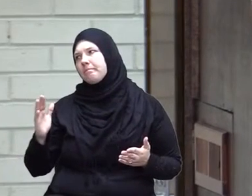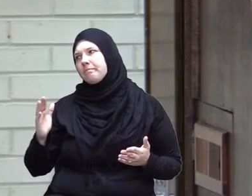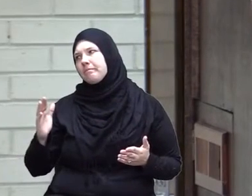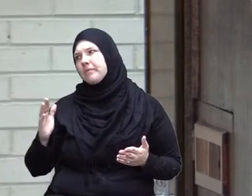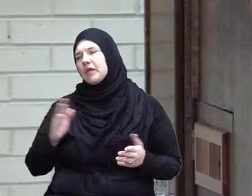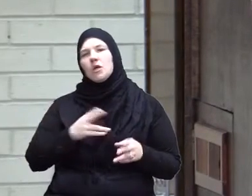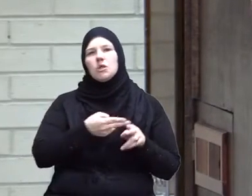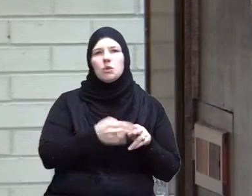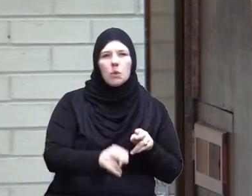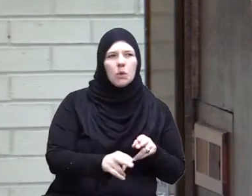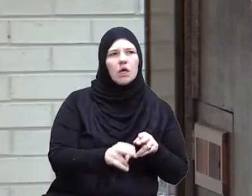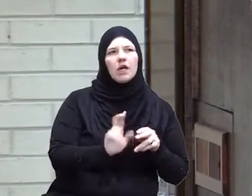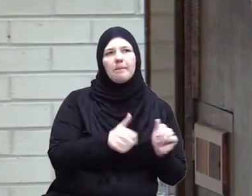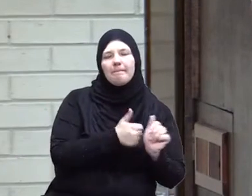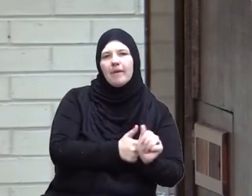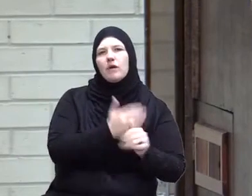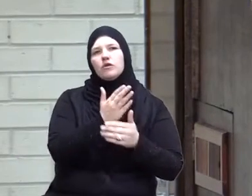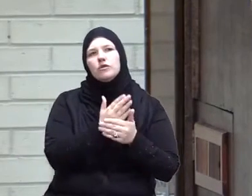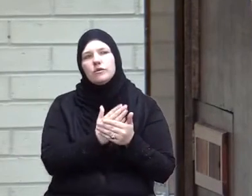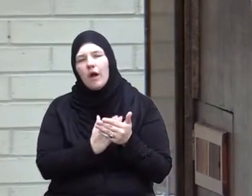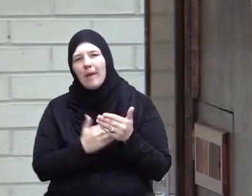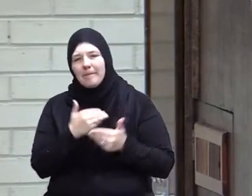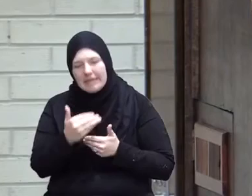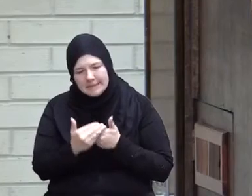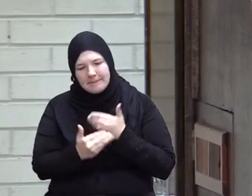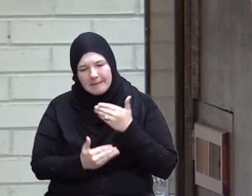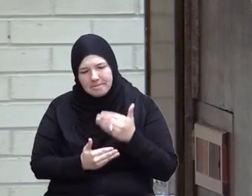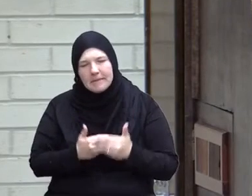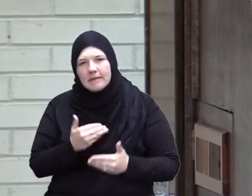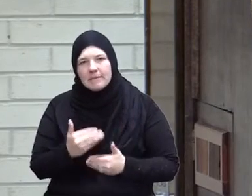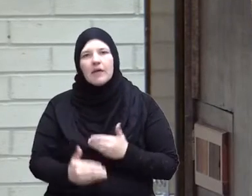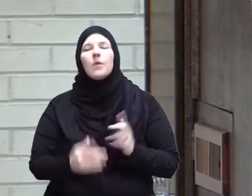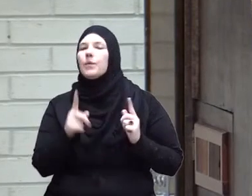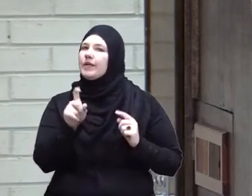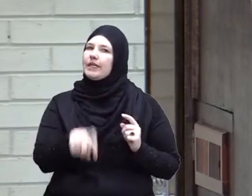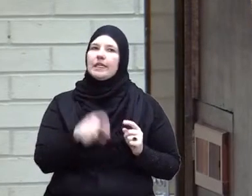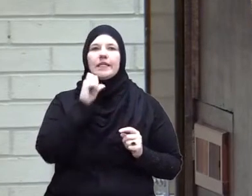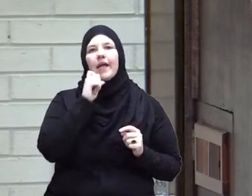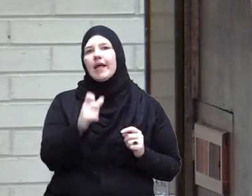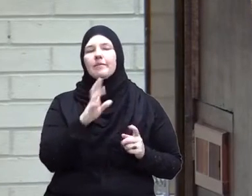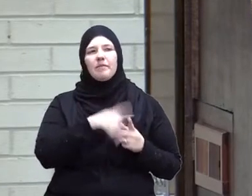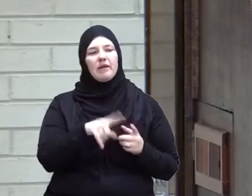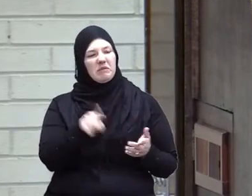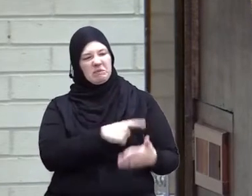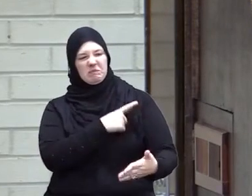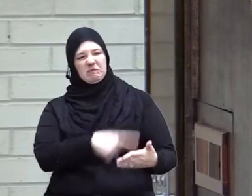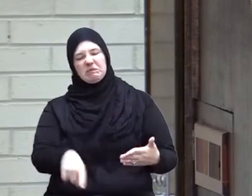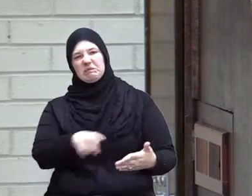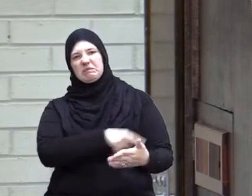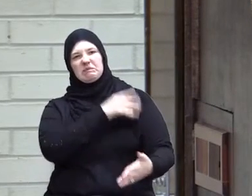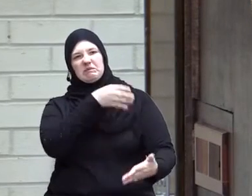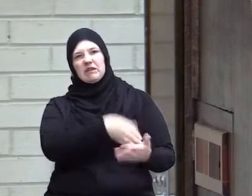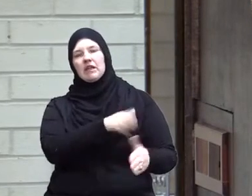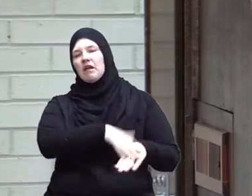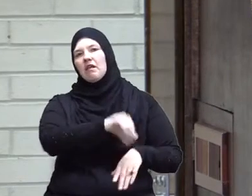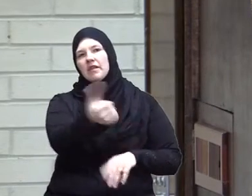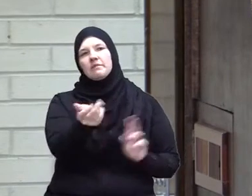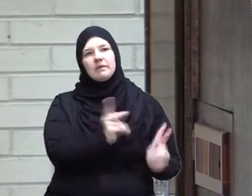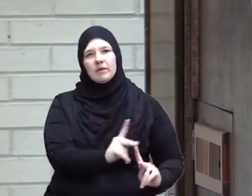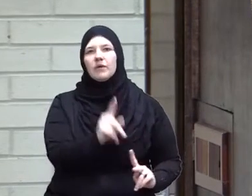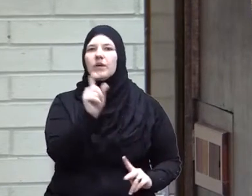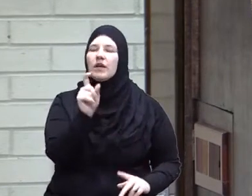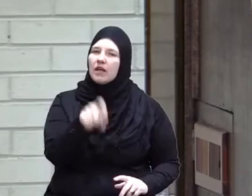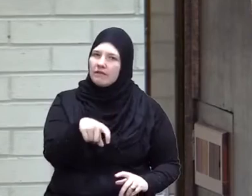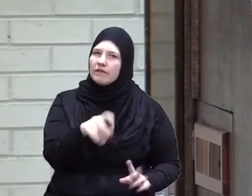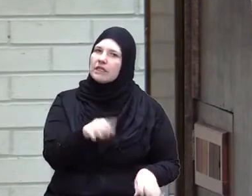compliance or short exchanging themselves and we need not to be critical and jump on them we need to